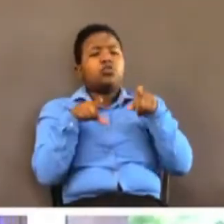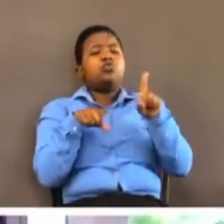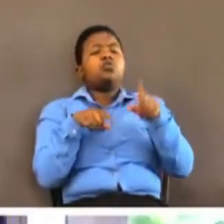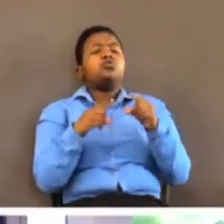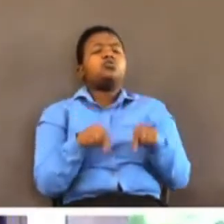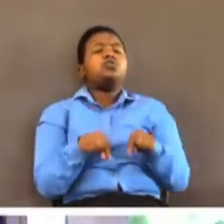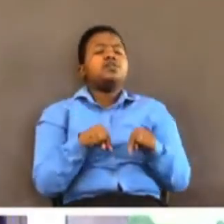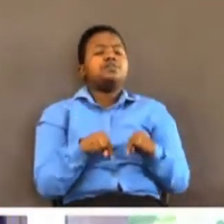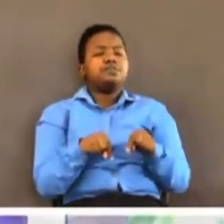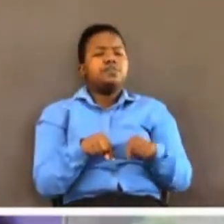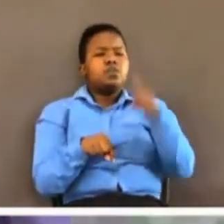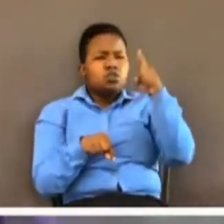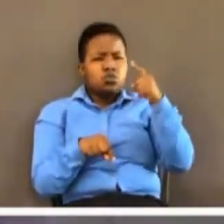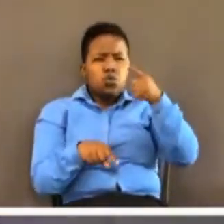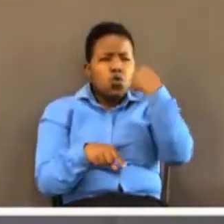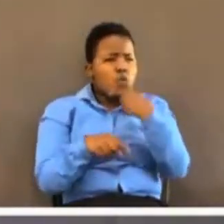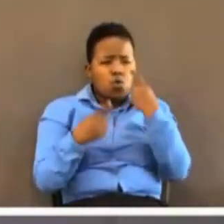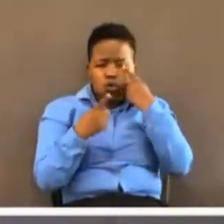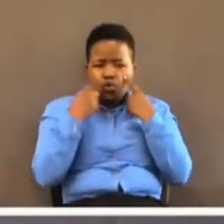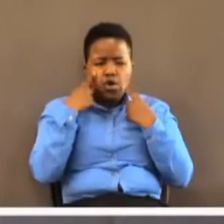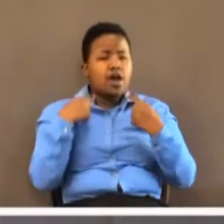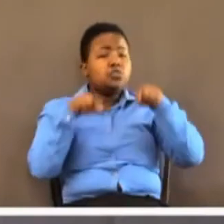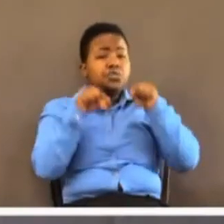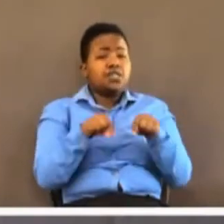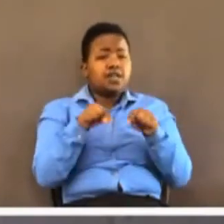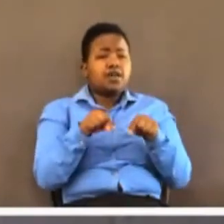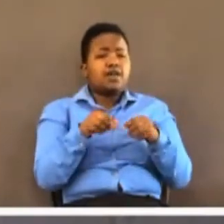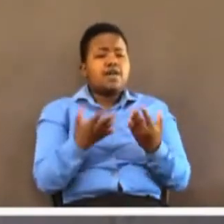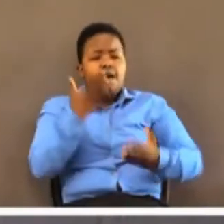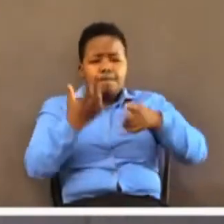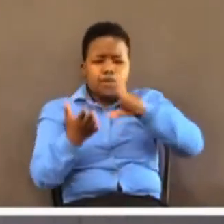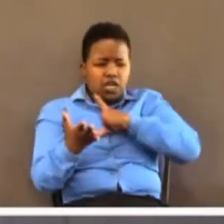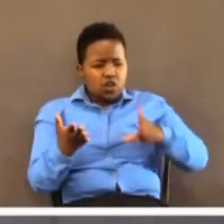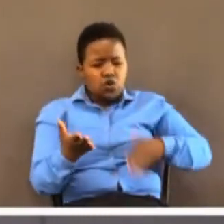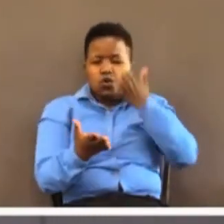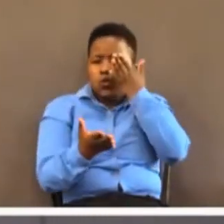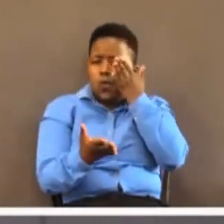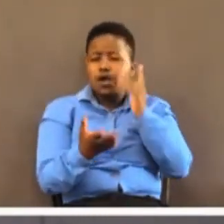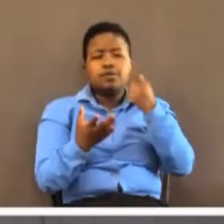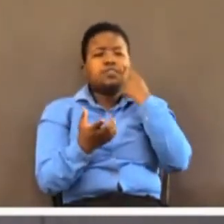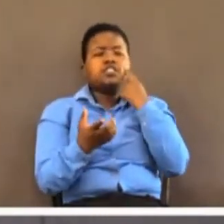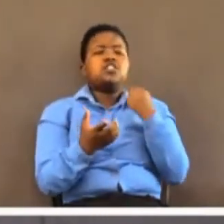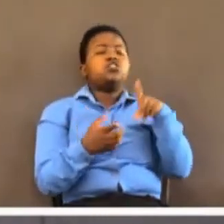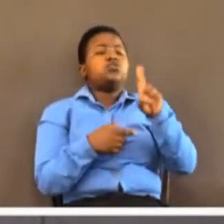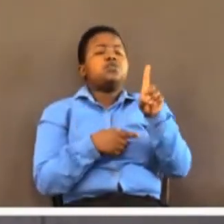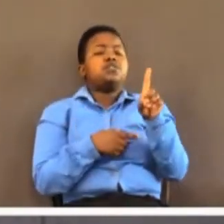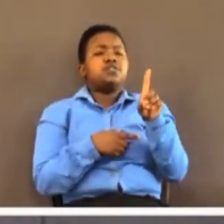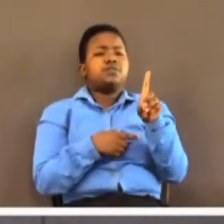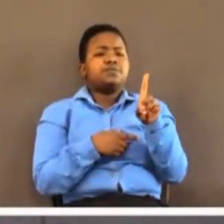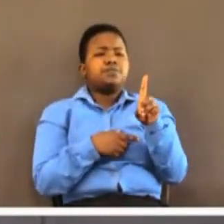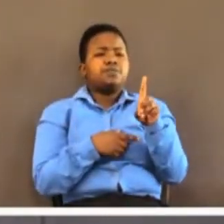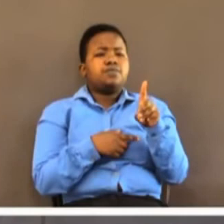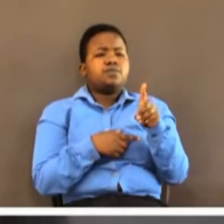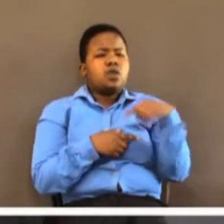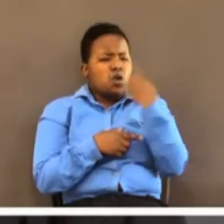May the that is crying today. May the Lord wipe your tears today. You